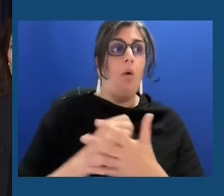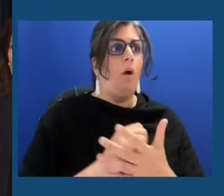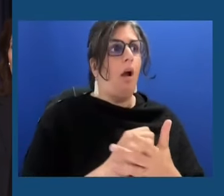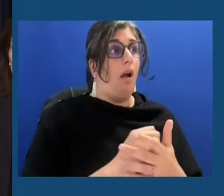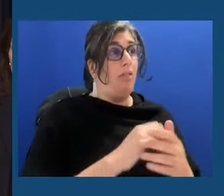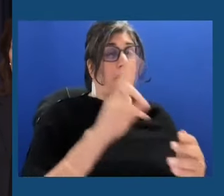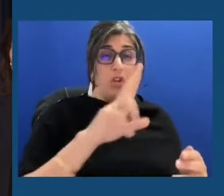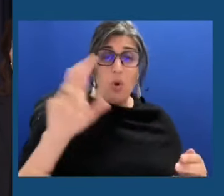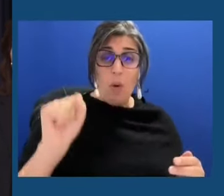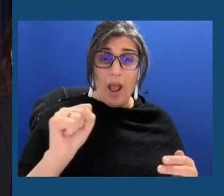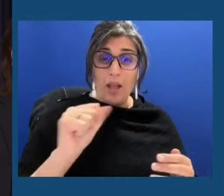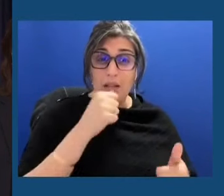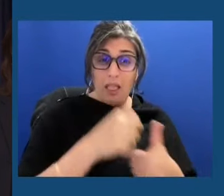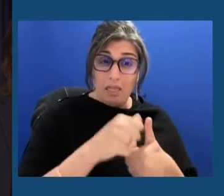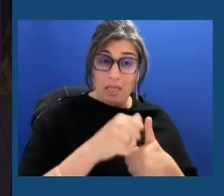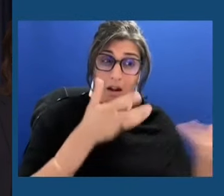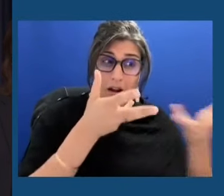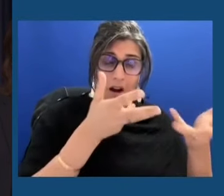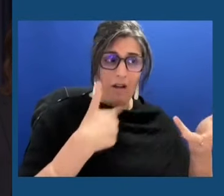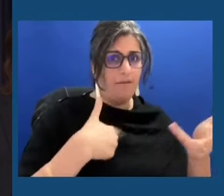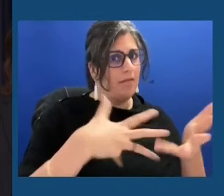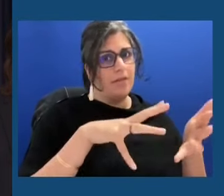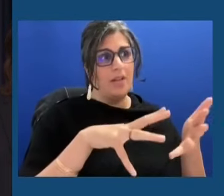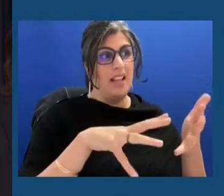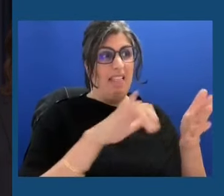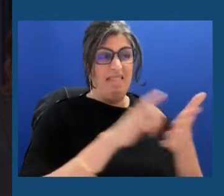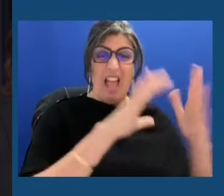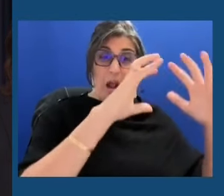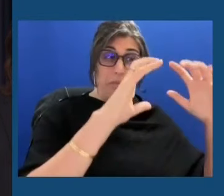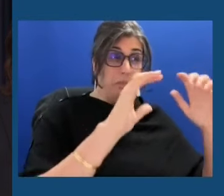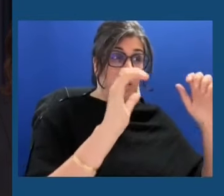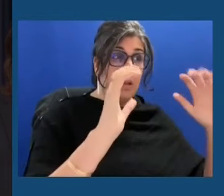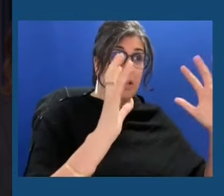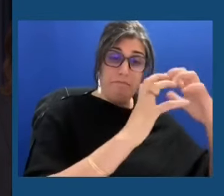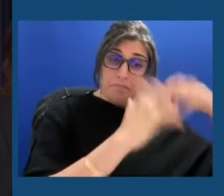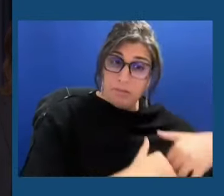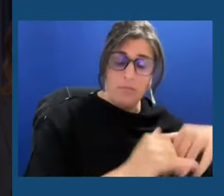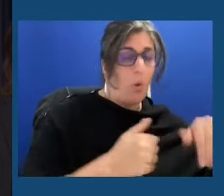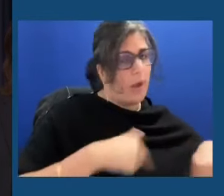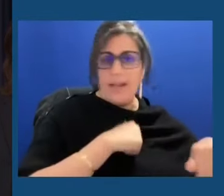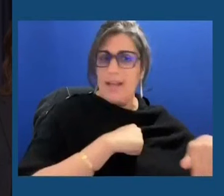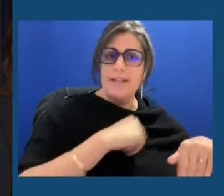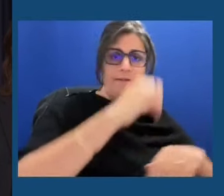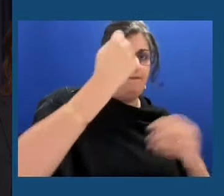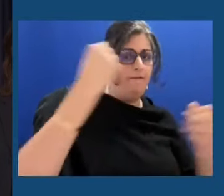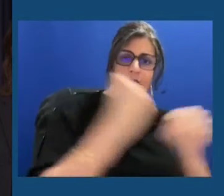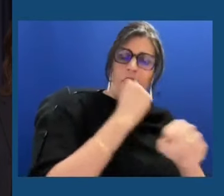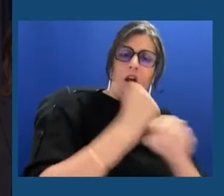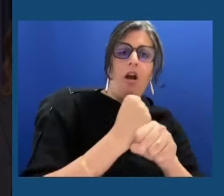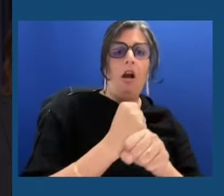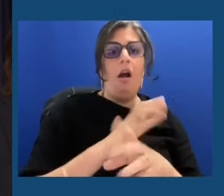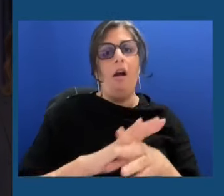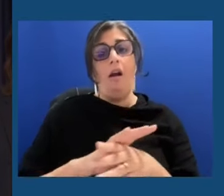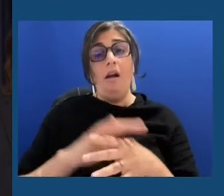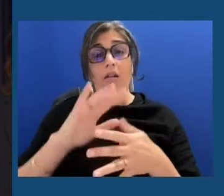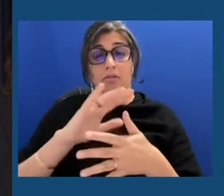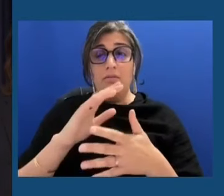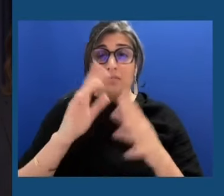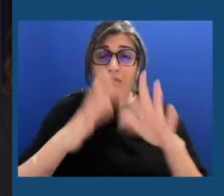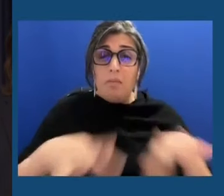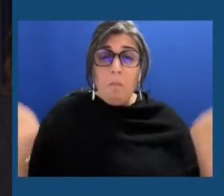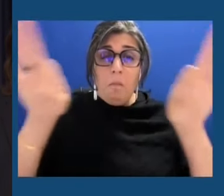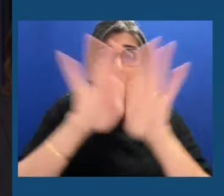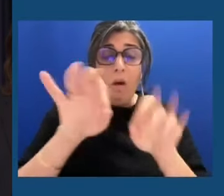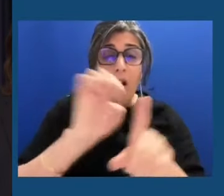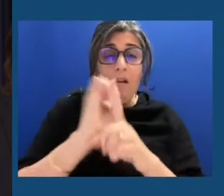We challenged anti-LGBTQ plus efforts. We safeguarded key environmental policies and we protected